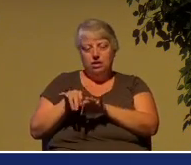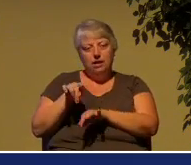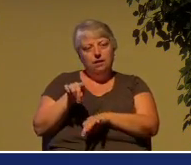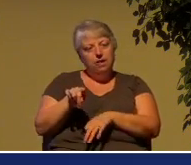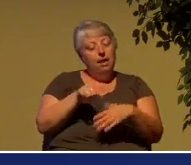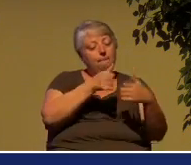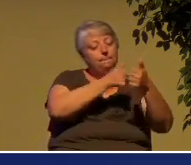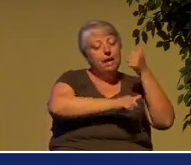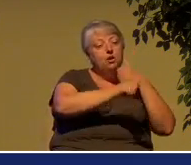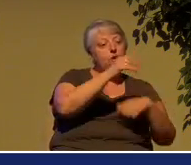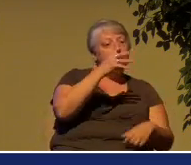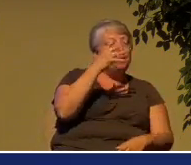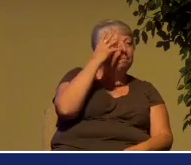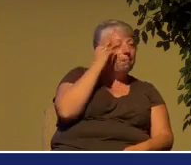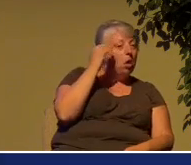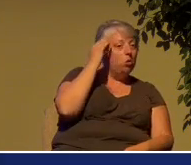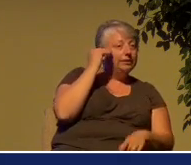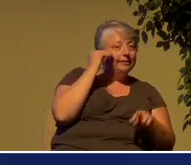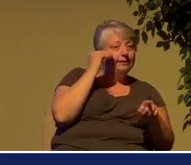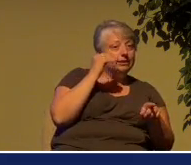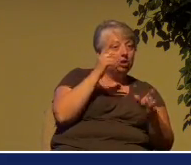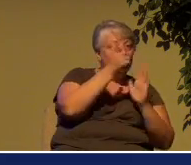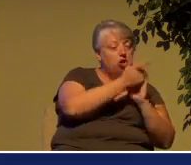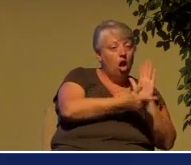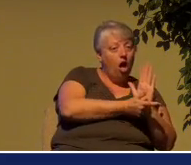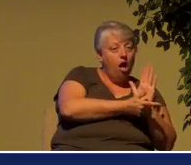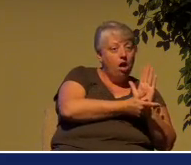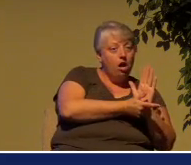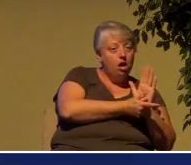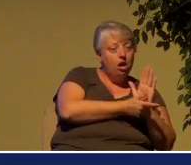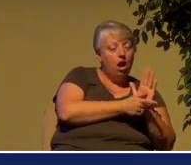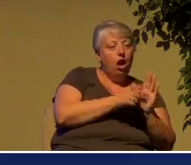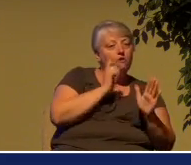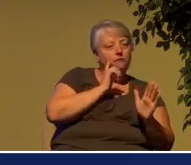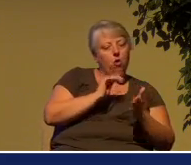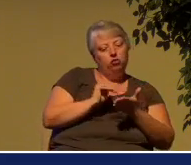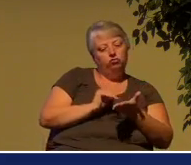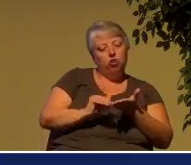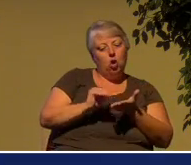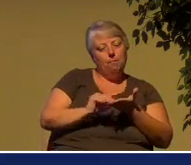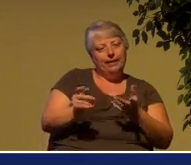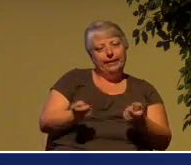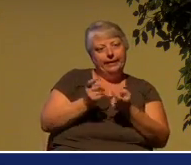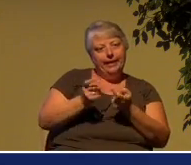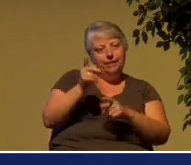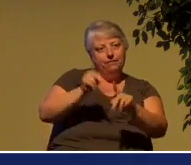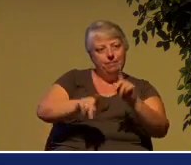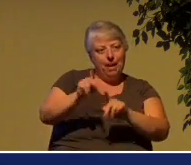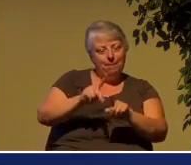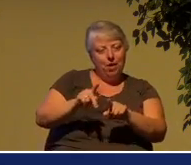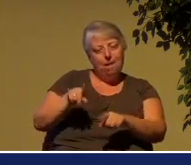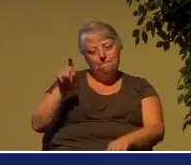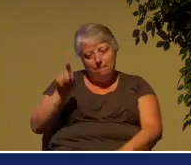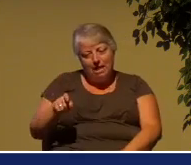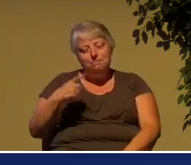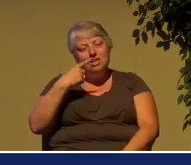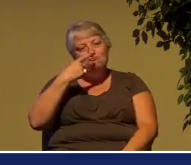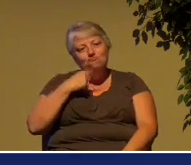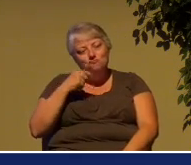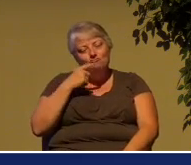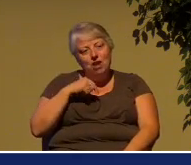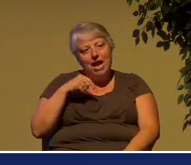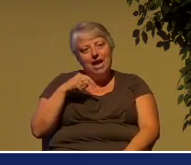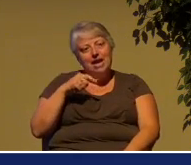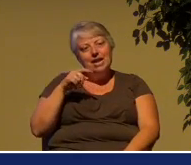to make atonement for the sins of the people. More than that,